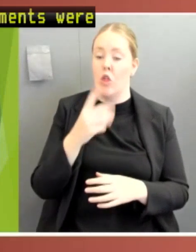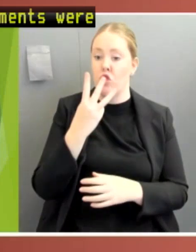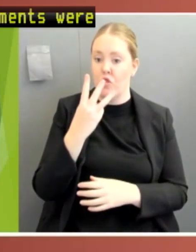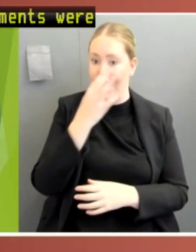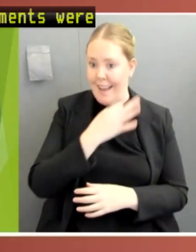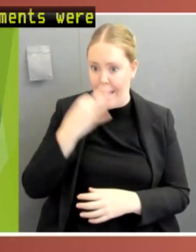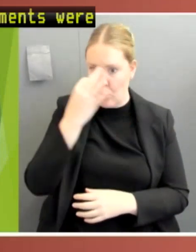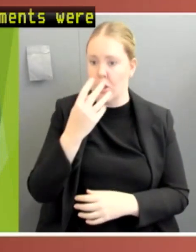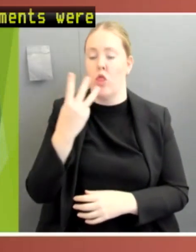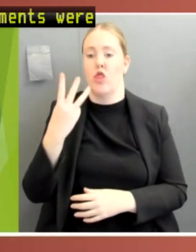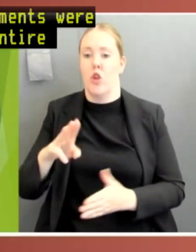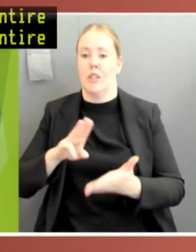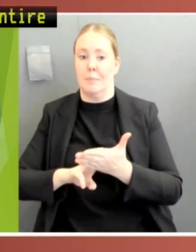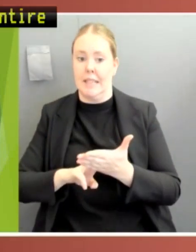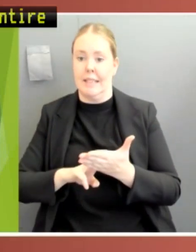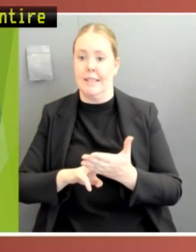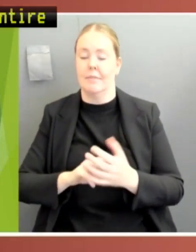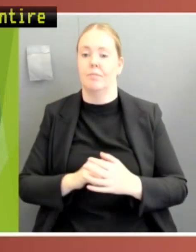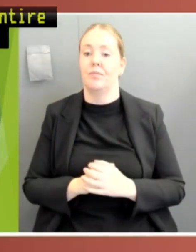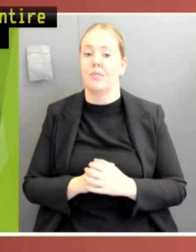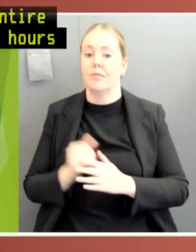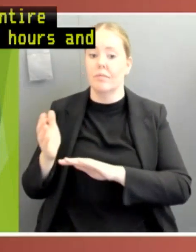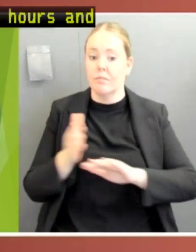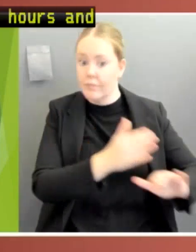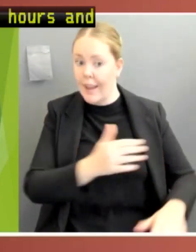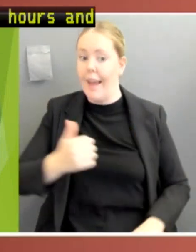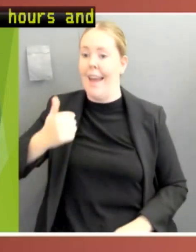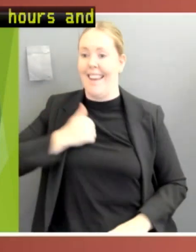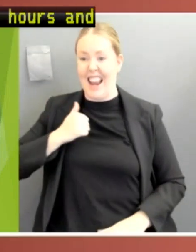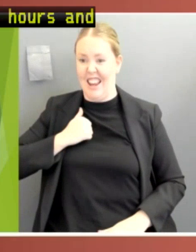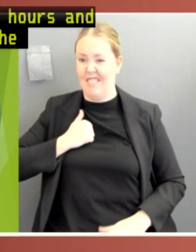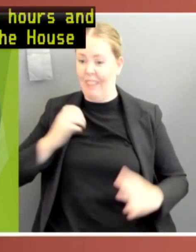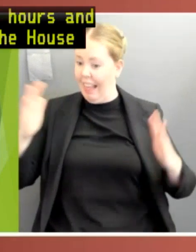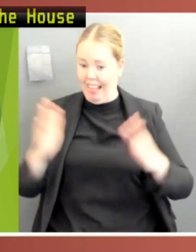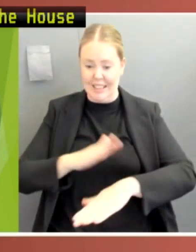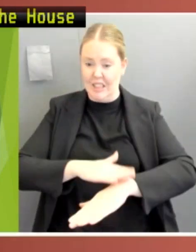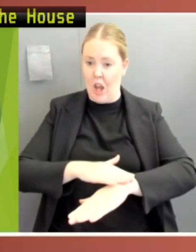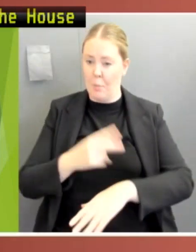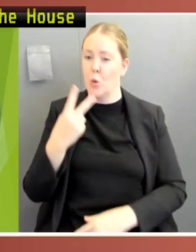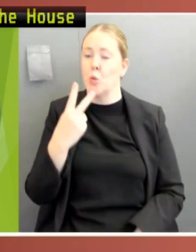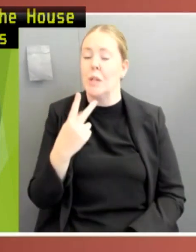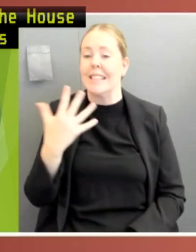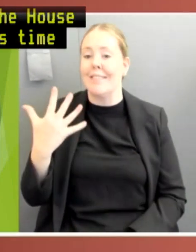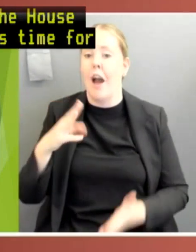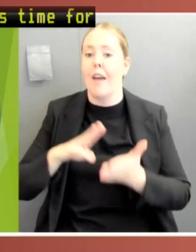In Canada, the House was provided with even less time for debate, just 25 minutes before they suspended their parliament.